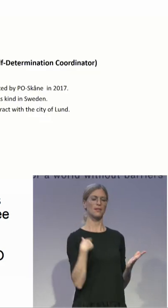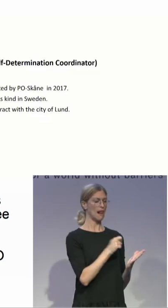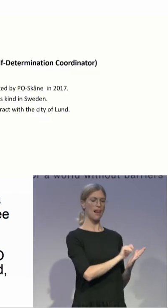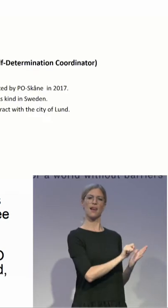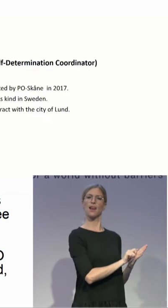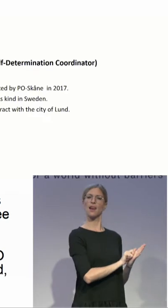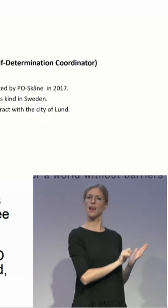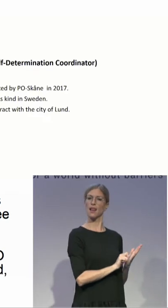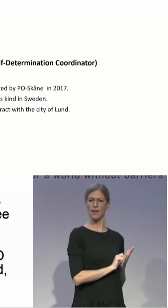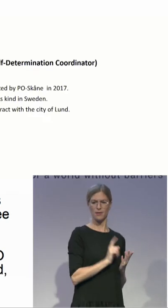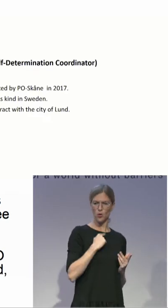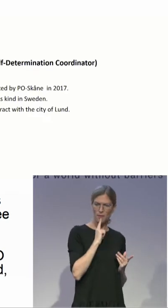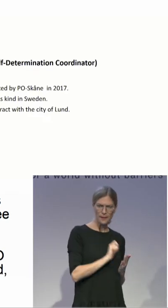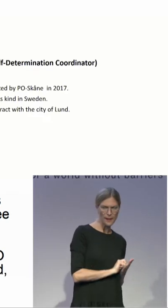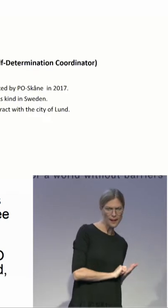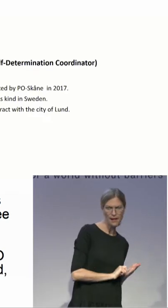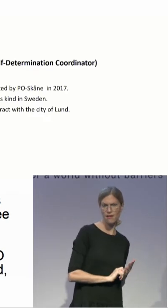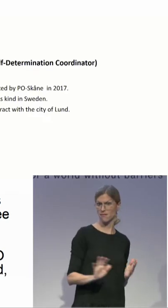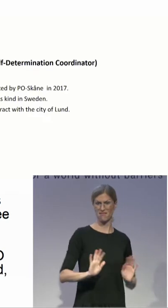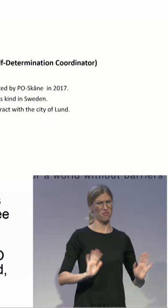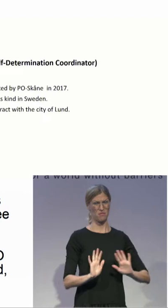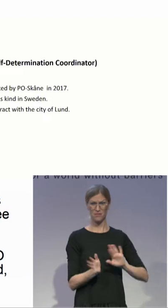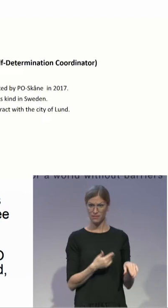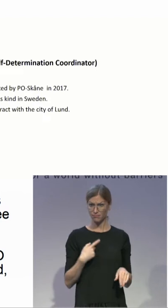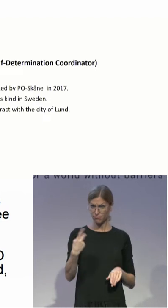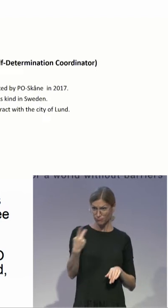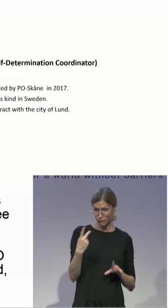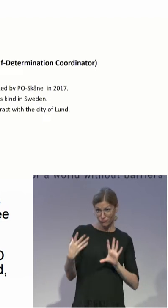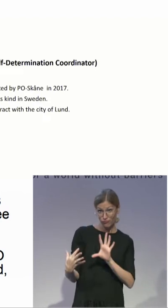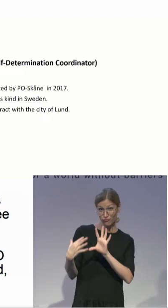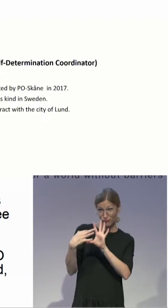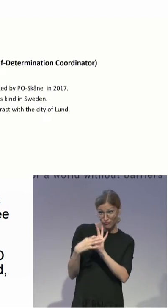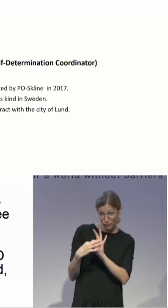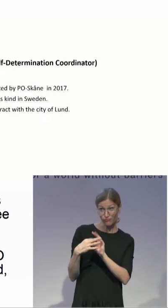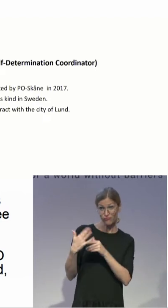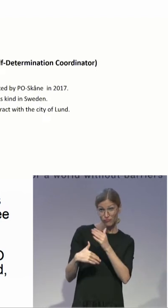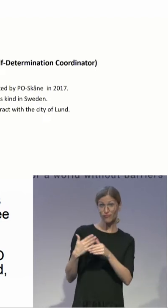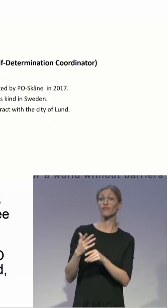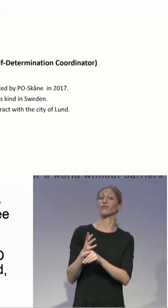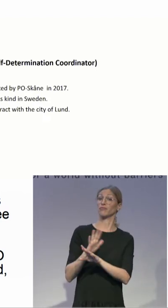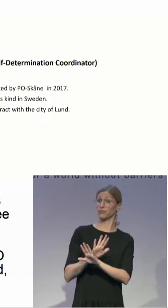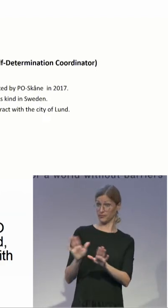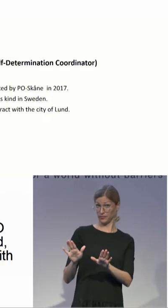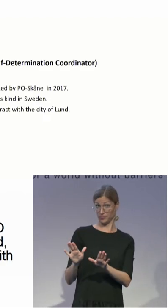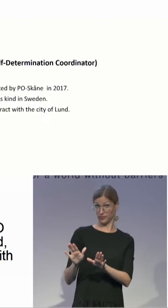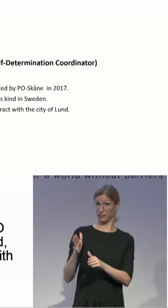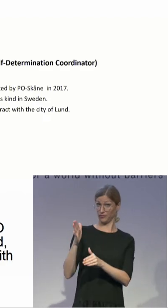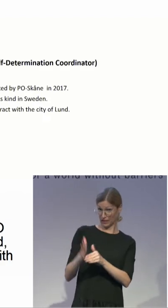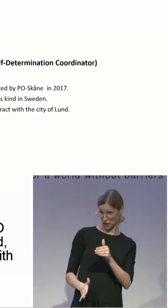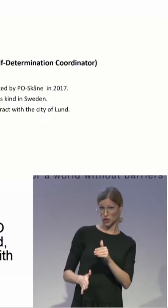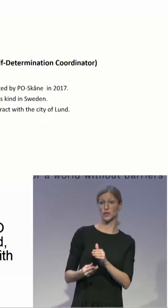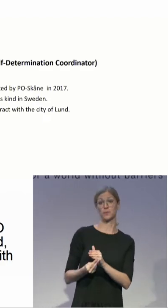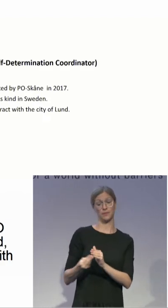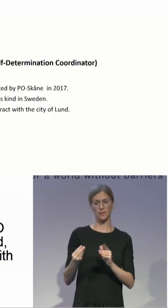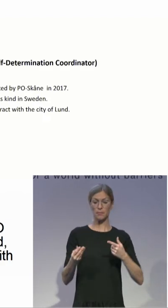burn them together with the client. No paper and no notes will remain with the PO. So what you now see in this